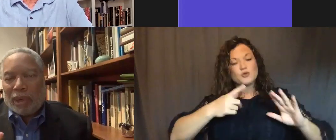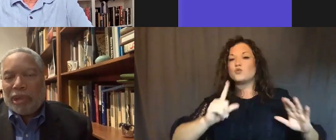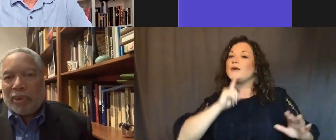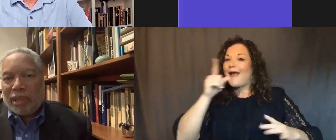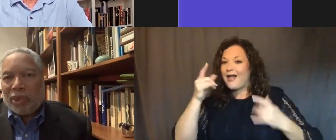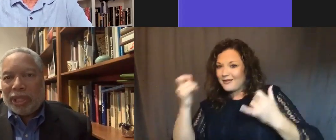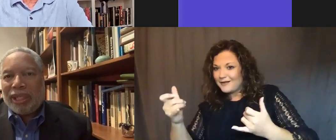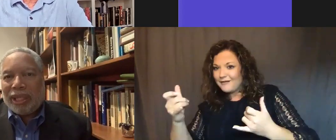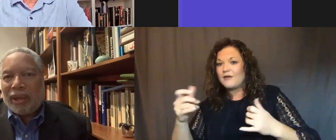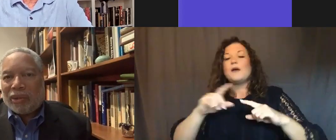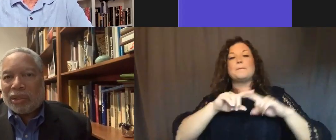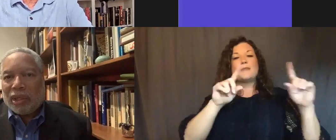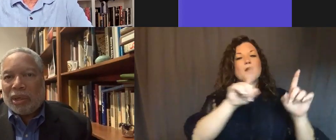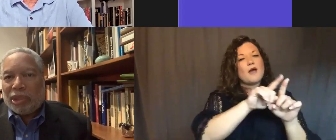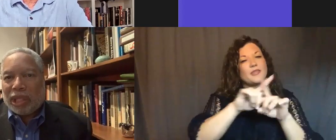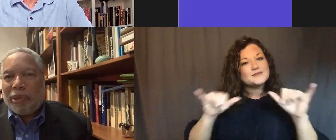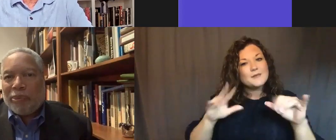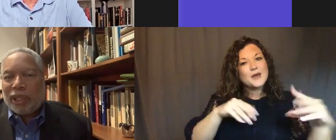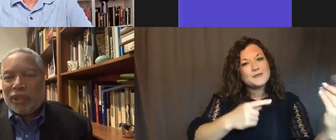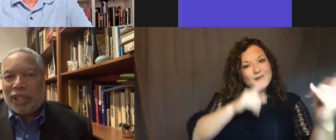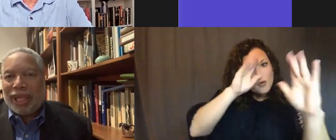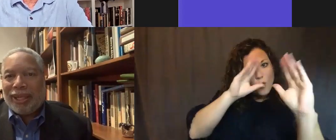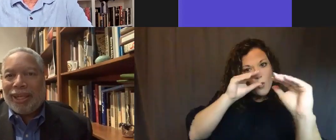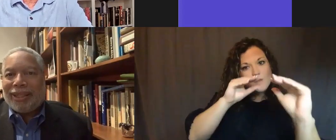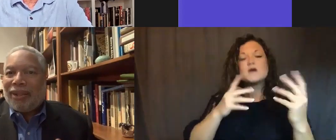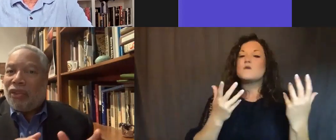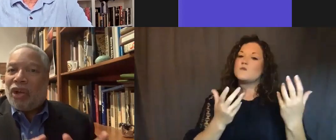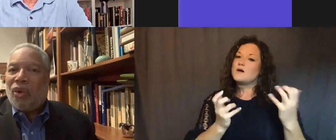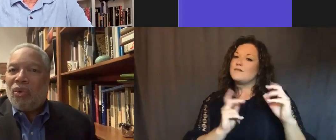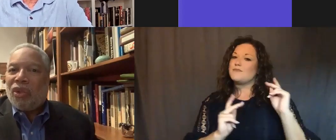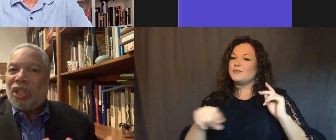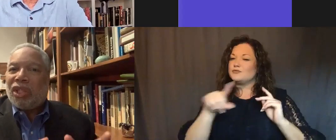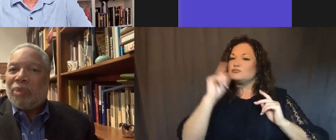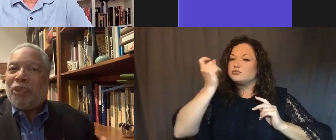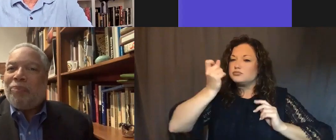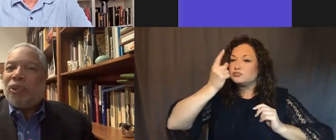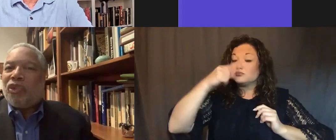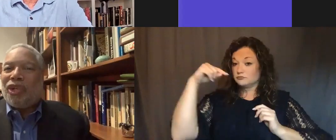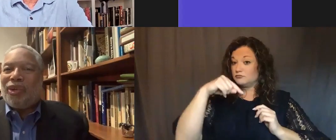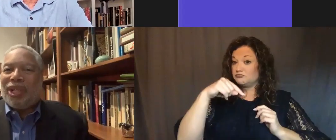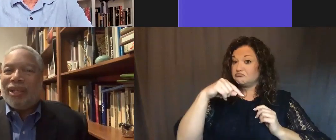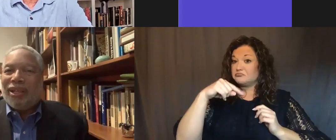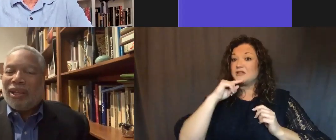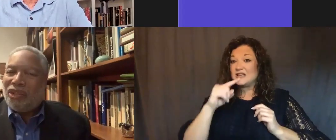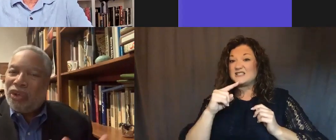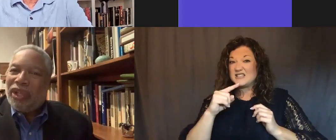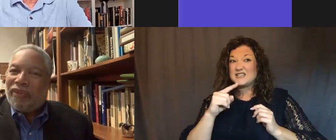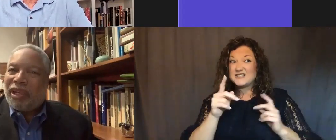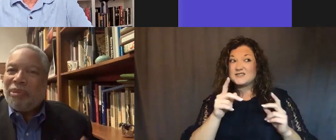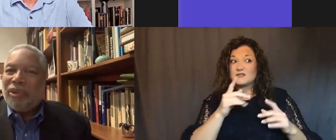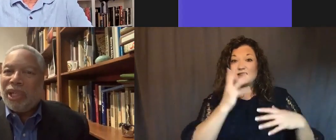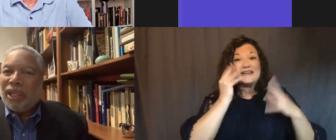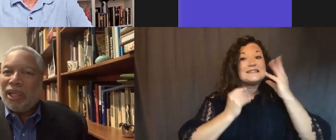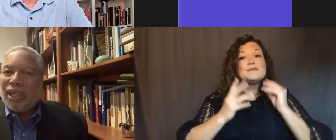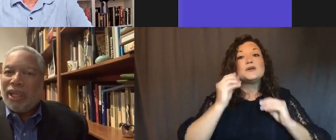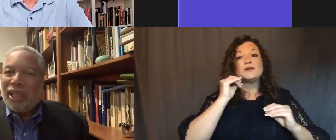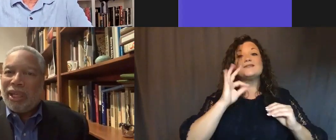What we wanted, more than anything else, was to help people understand that though this is a people's journey, journey of a